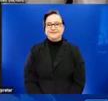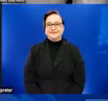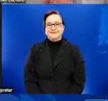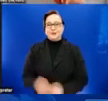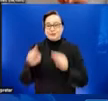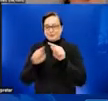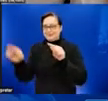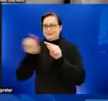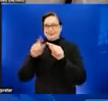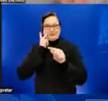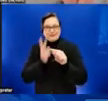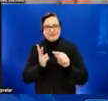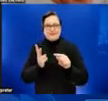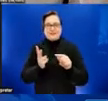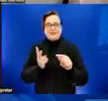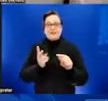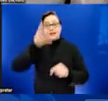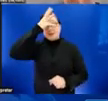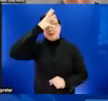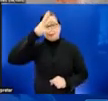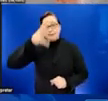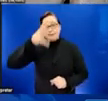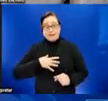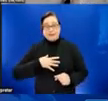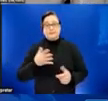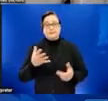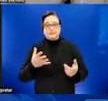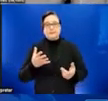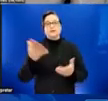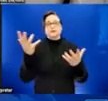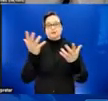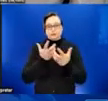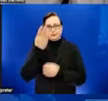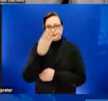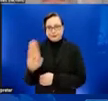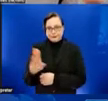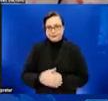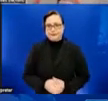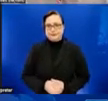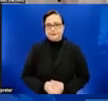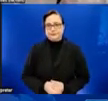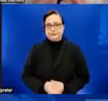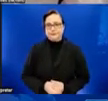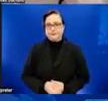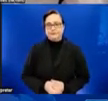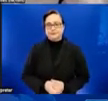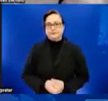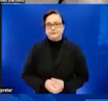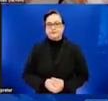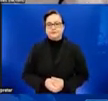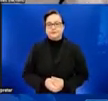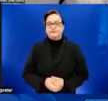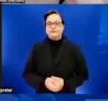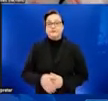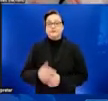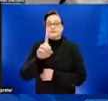I want to highlight the men portion, and which is the dark blue. The data and science when addressing the needs of those getting infected. It